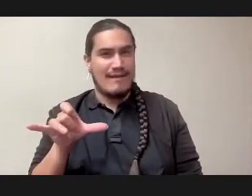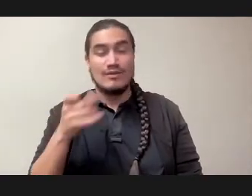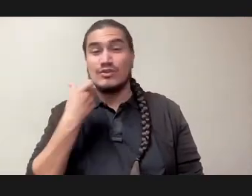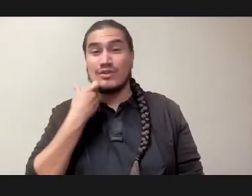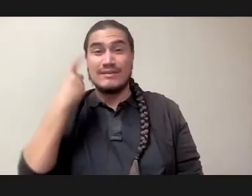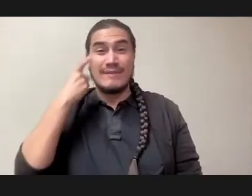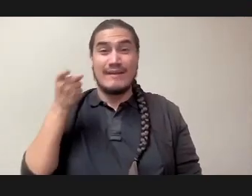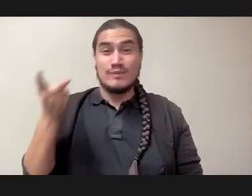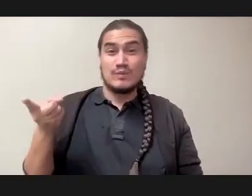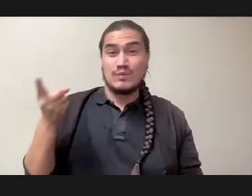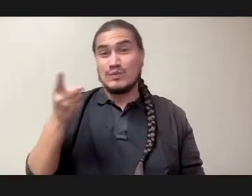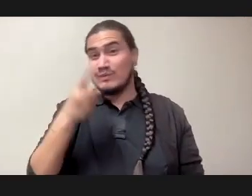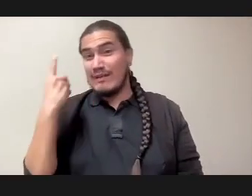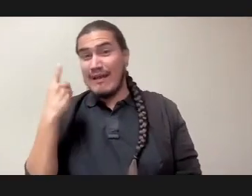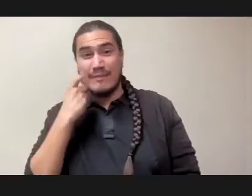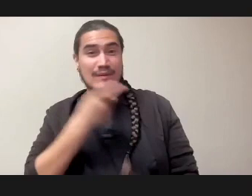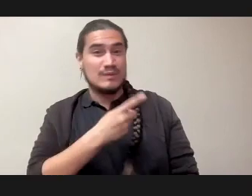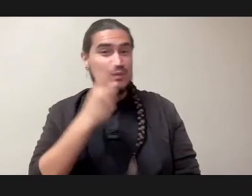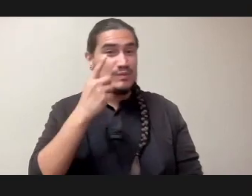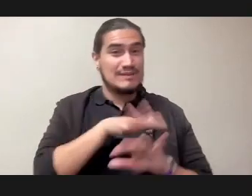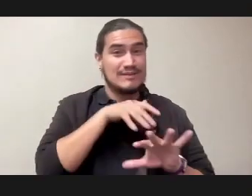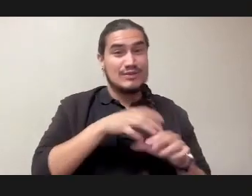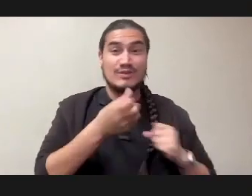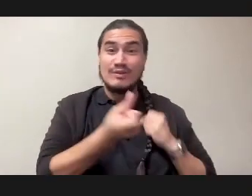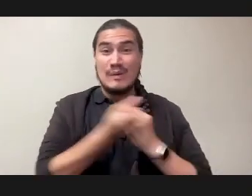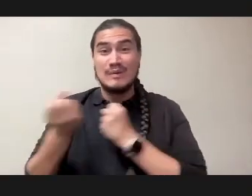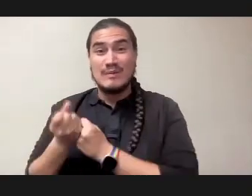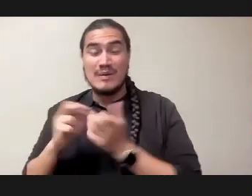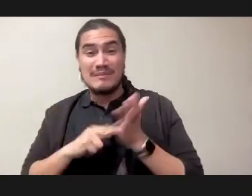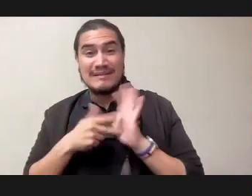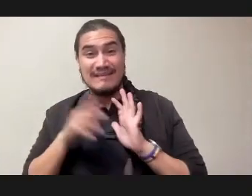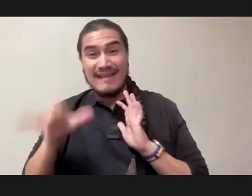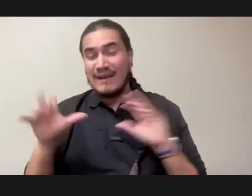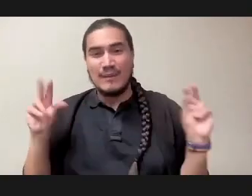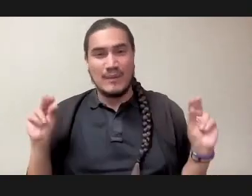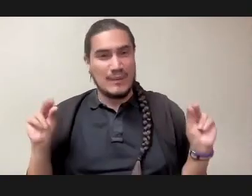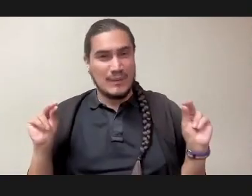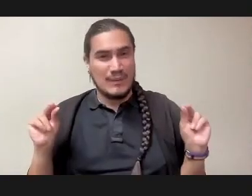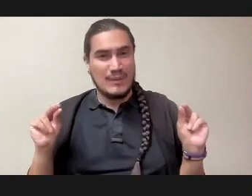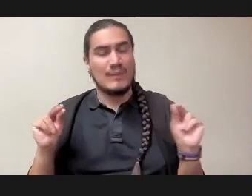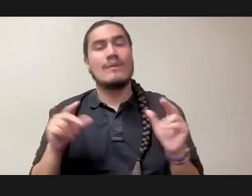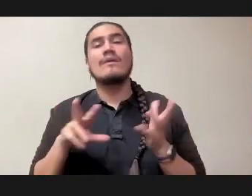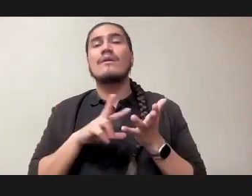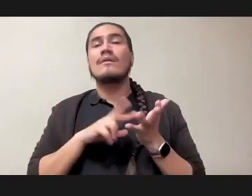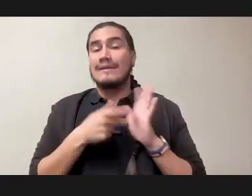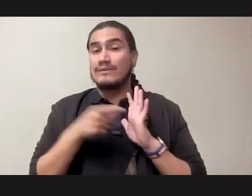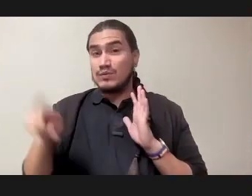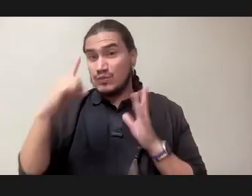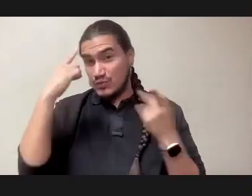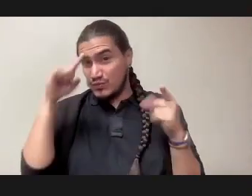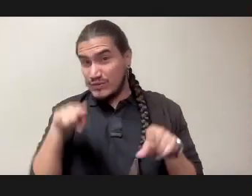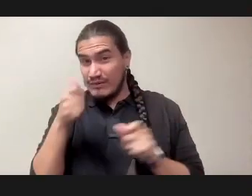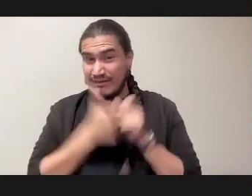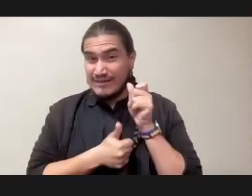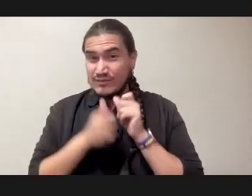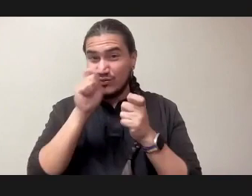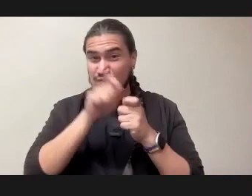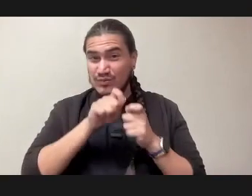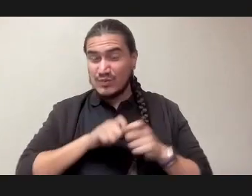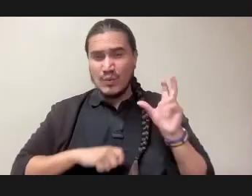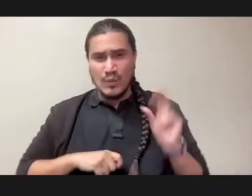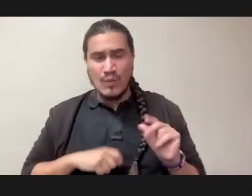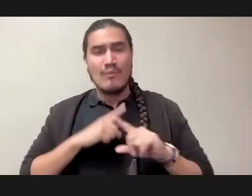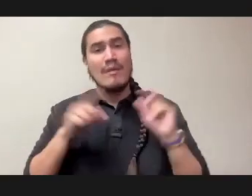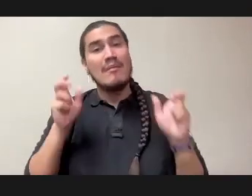really about being in community. And not that you have to agree on every small detail, but like-minded people, and really thinking